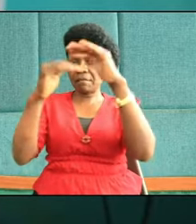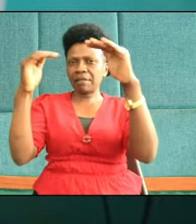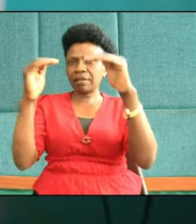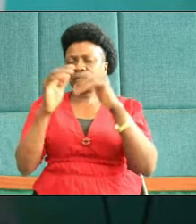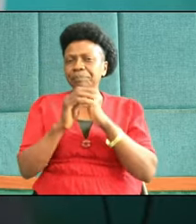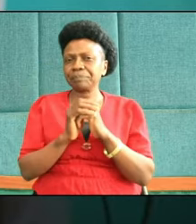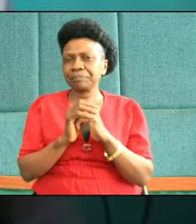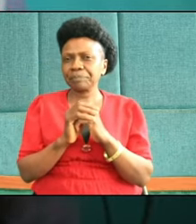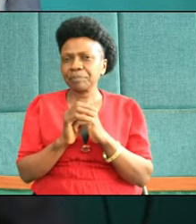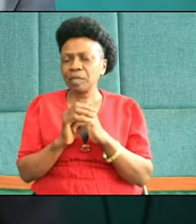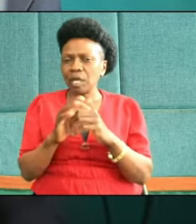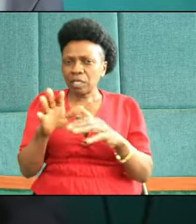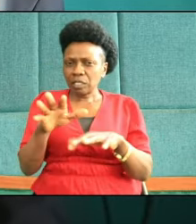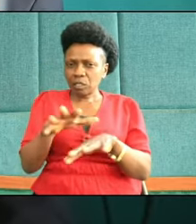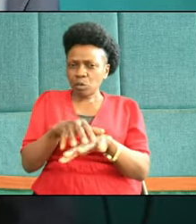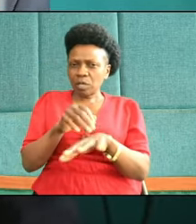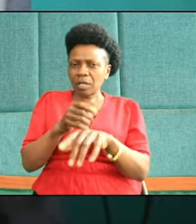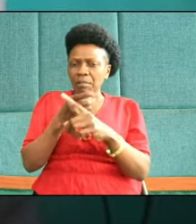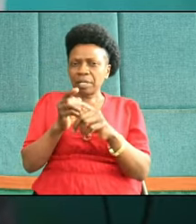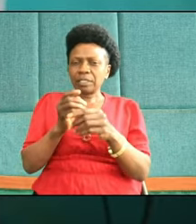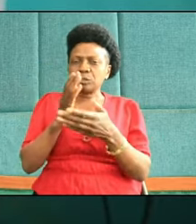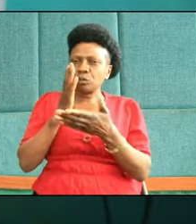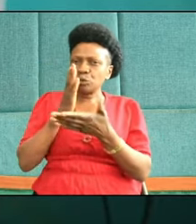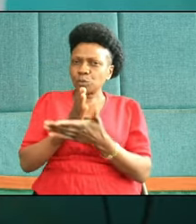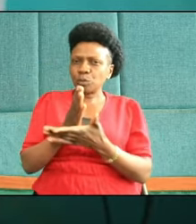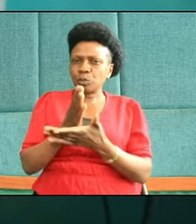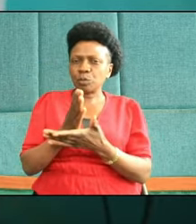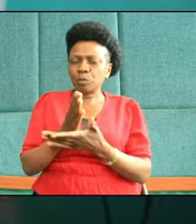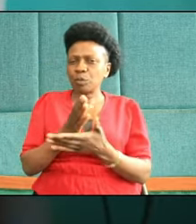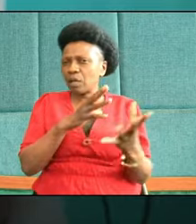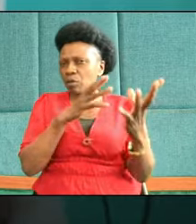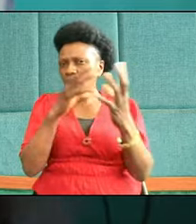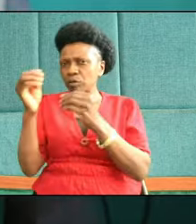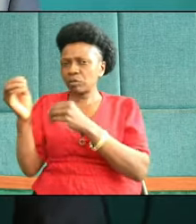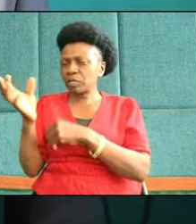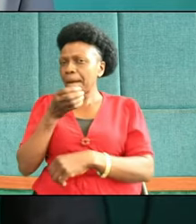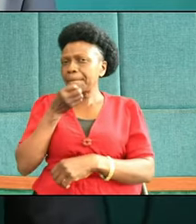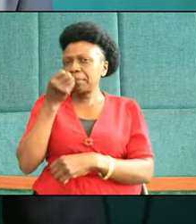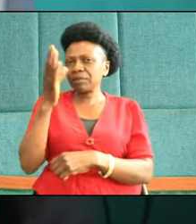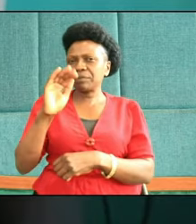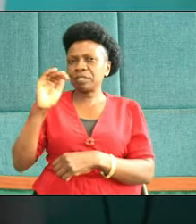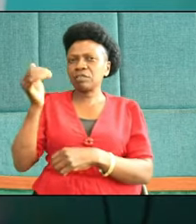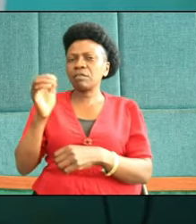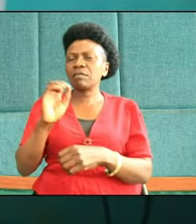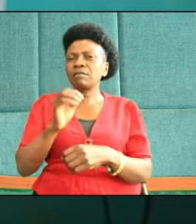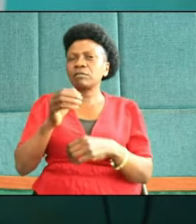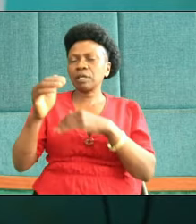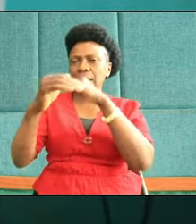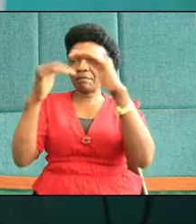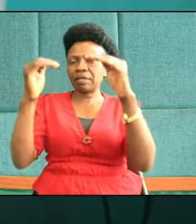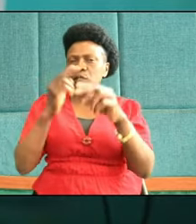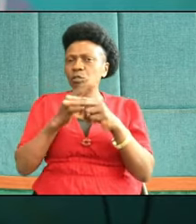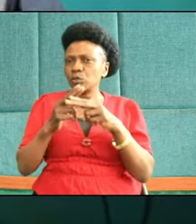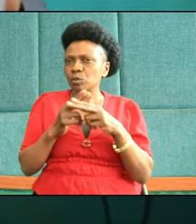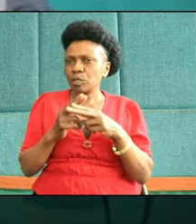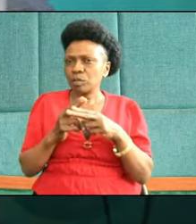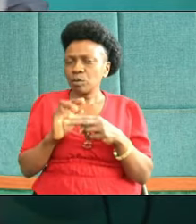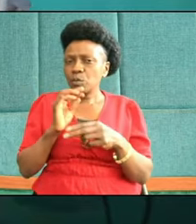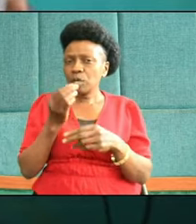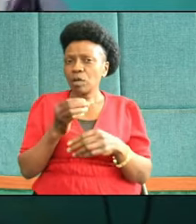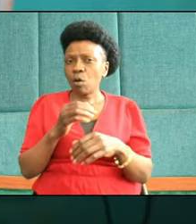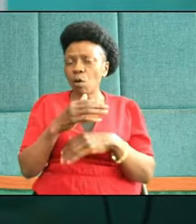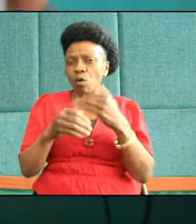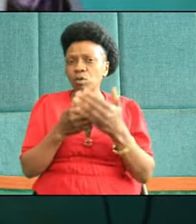slowly but surely, but we are moving to the beautiful city of Zion. Soon and very soon, we shall